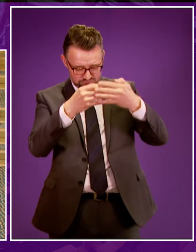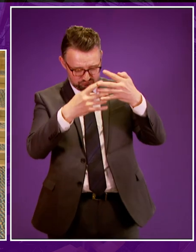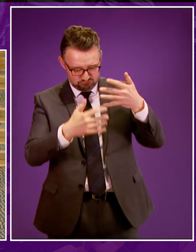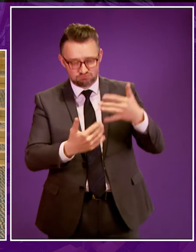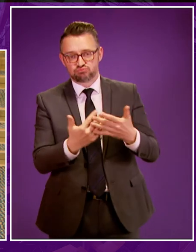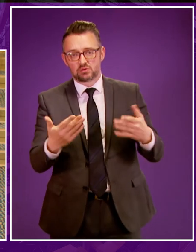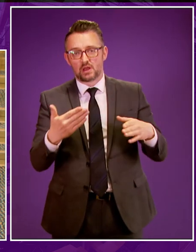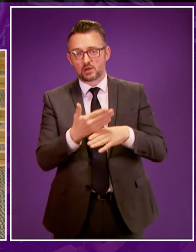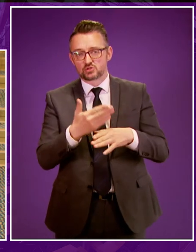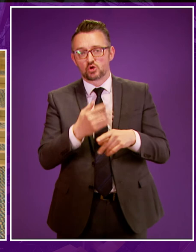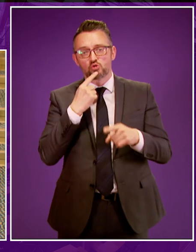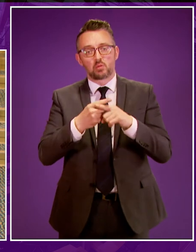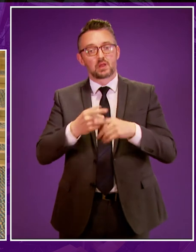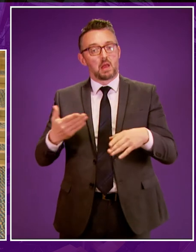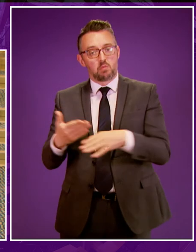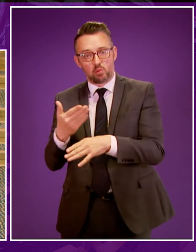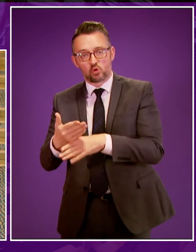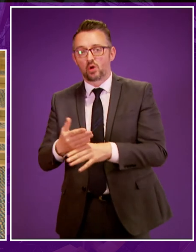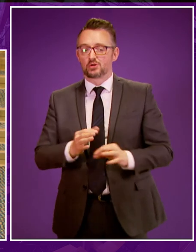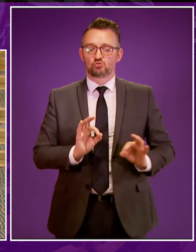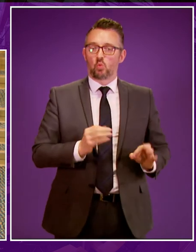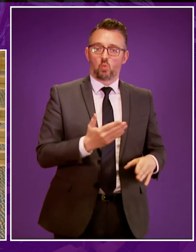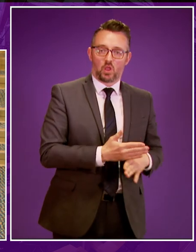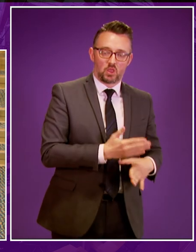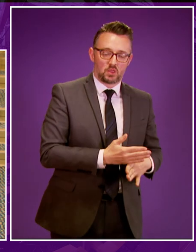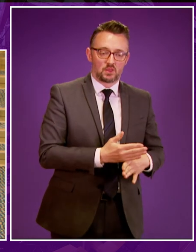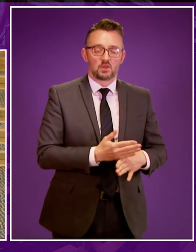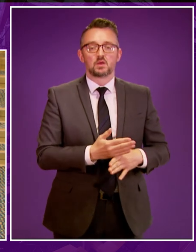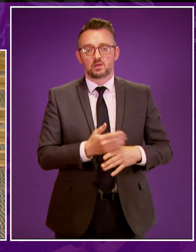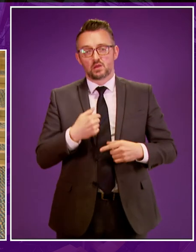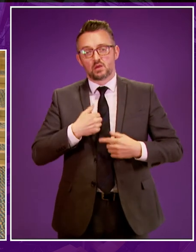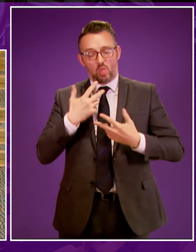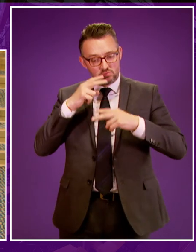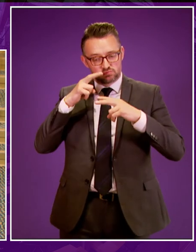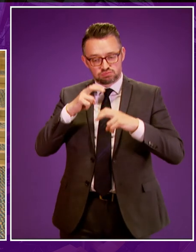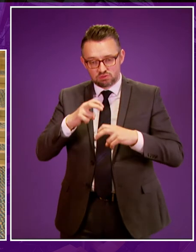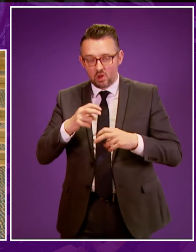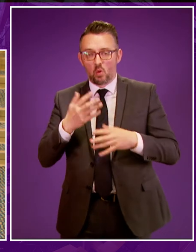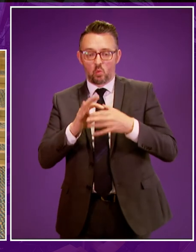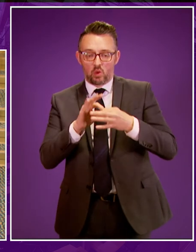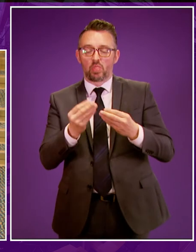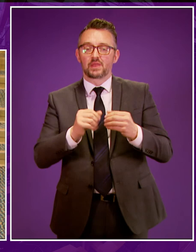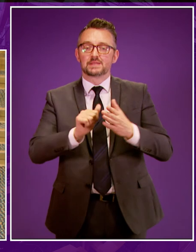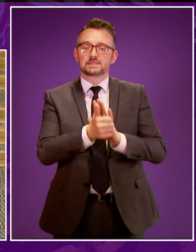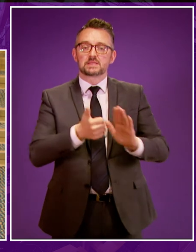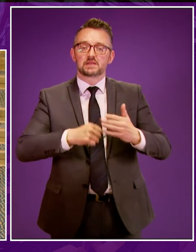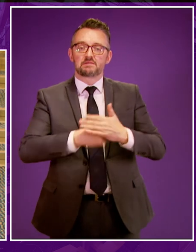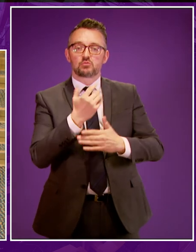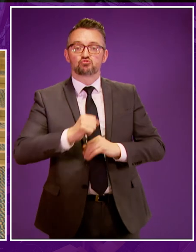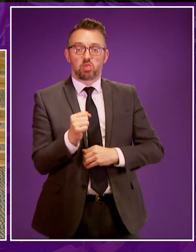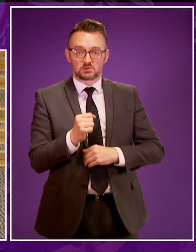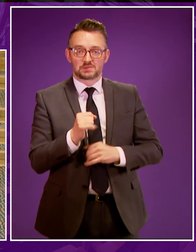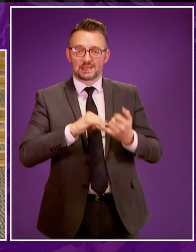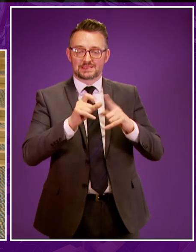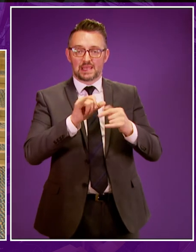actions in relation to employment and underemployment we will be looking to work with for example Skills Development Scotland developing